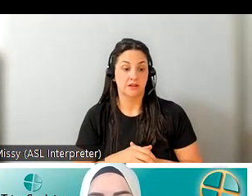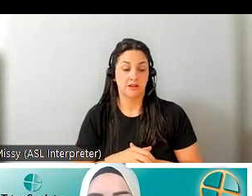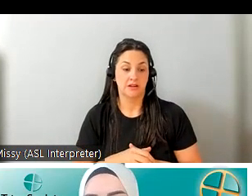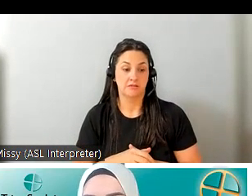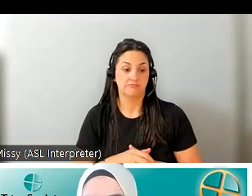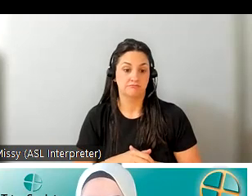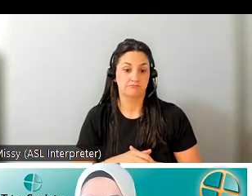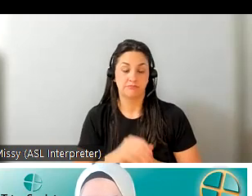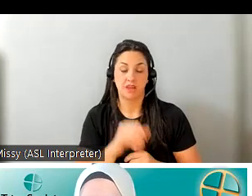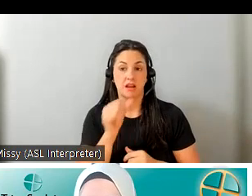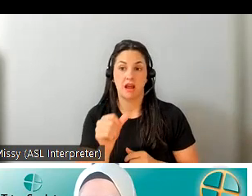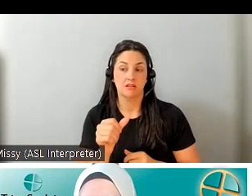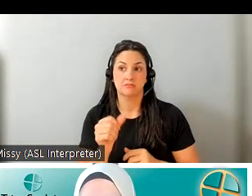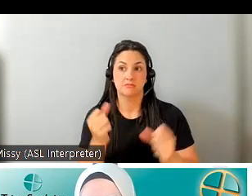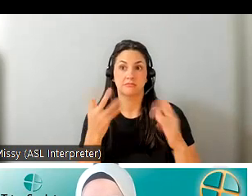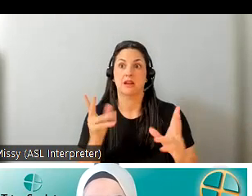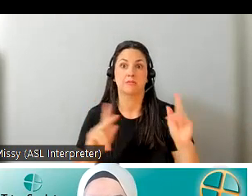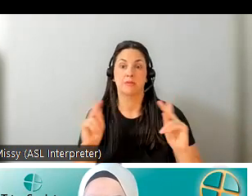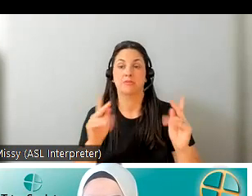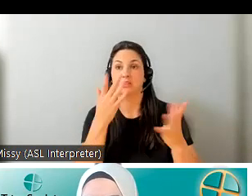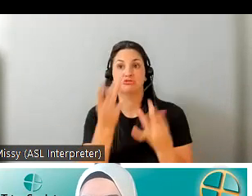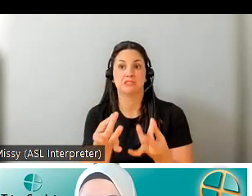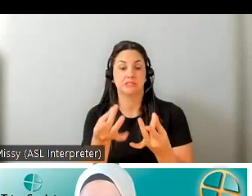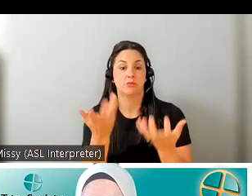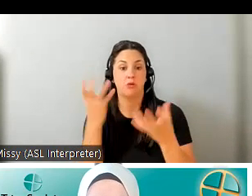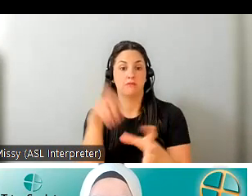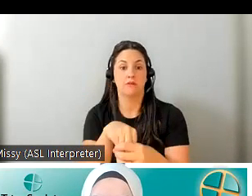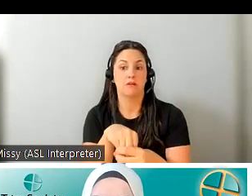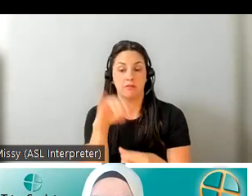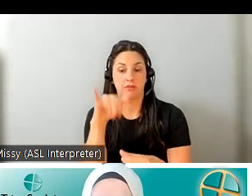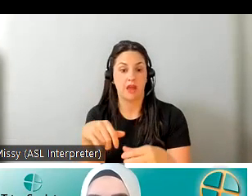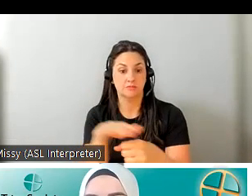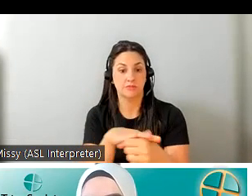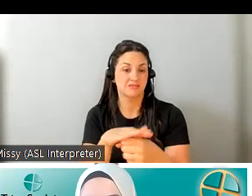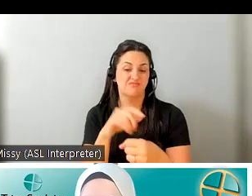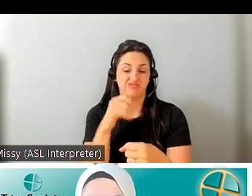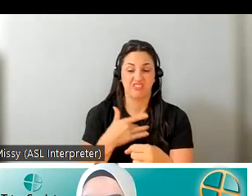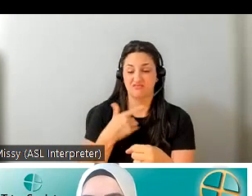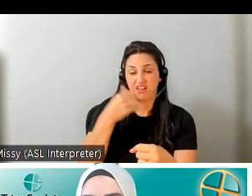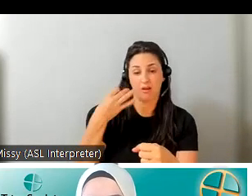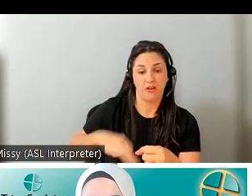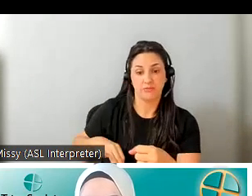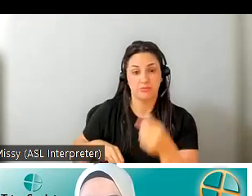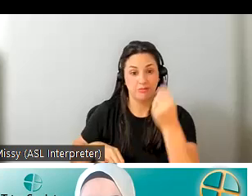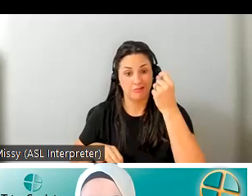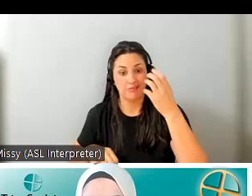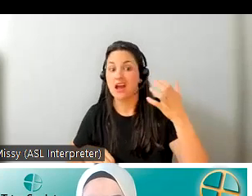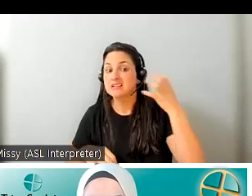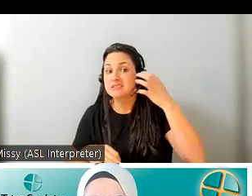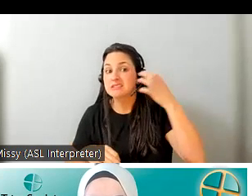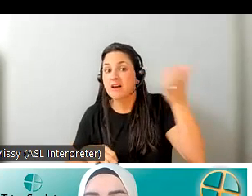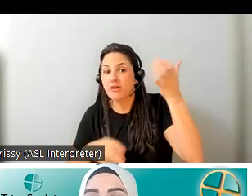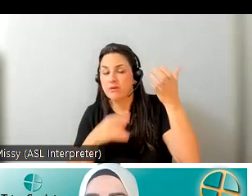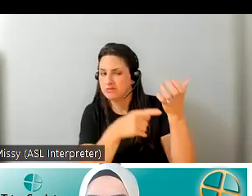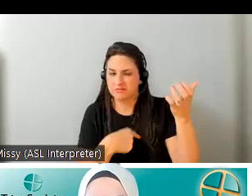uh are thriving to get into this space because they don't see it as profitable so for example a cell phone it does not fall within a niche market it